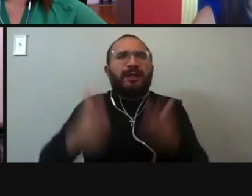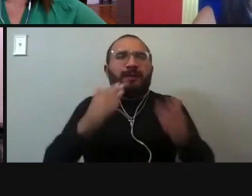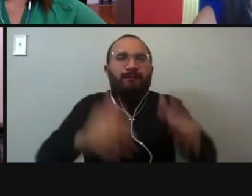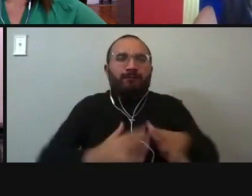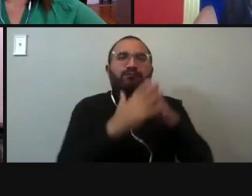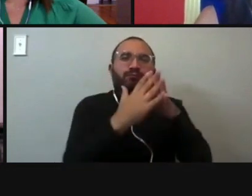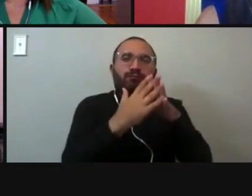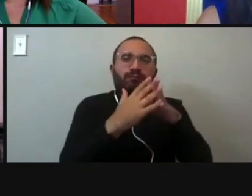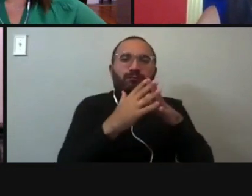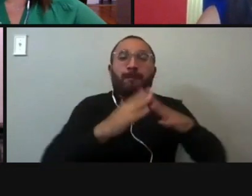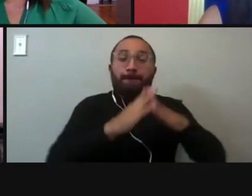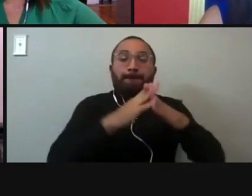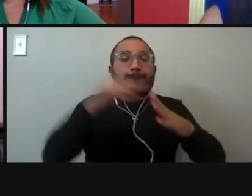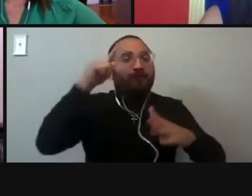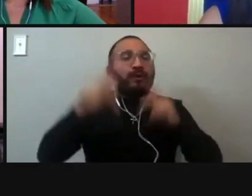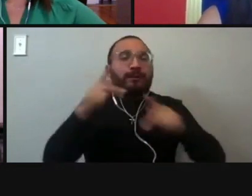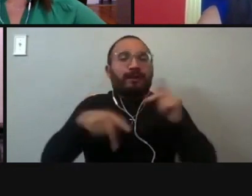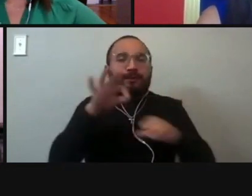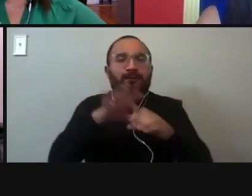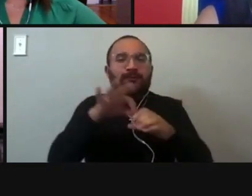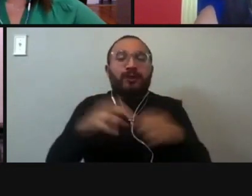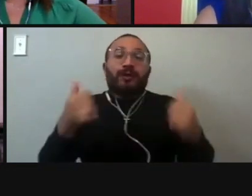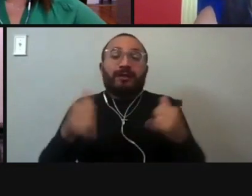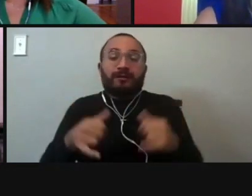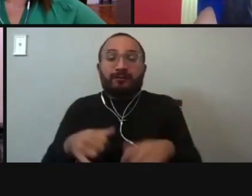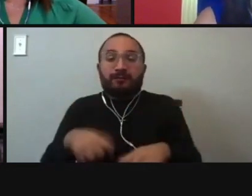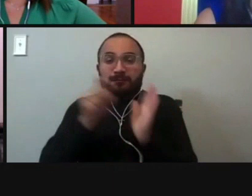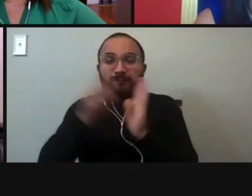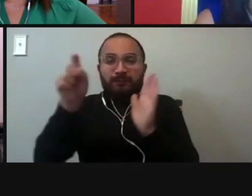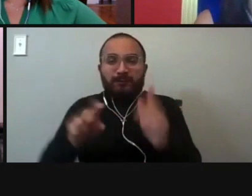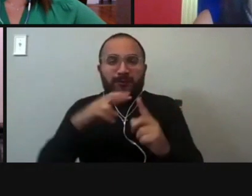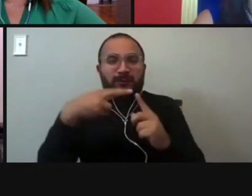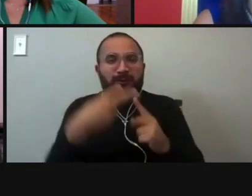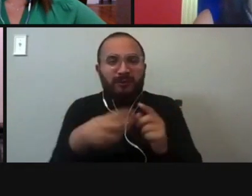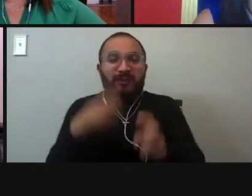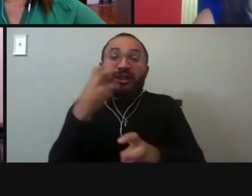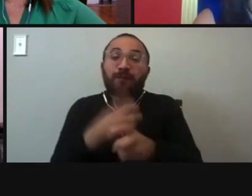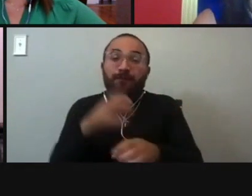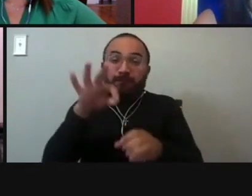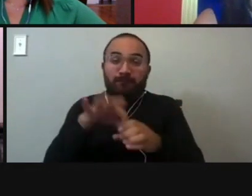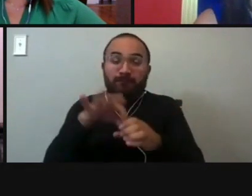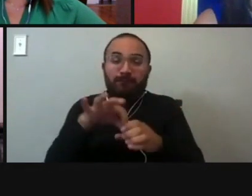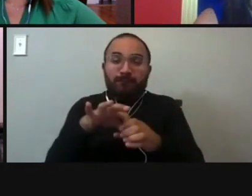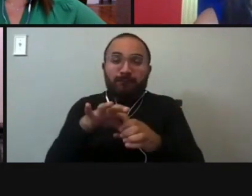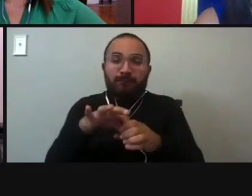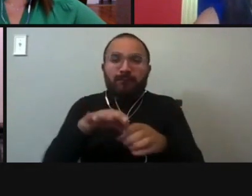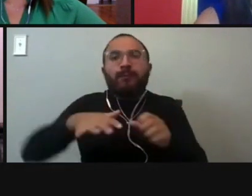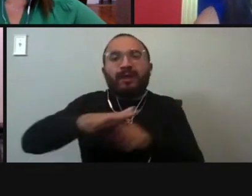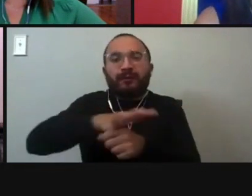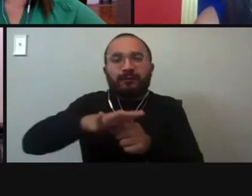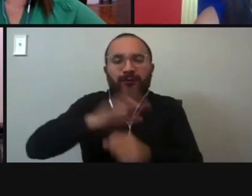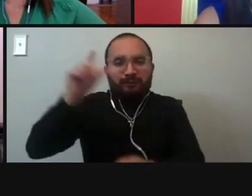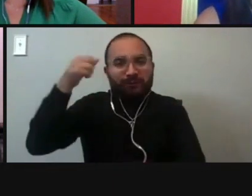and it things are, it's already hard enough to vote in Texas as it is. And I think local government really needs to step up and make